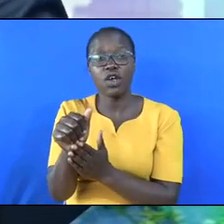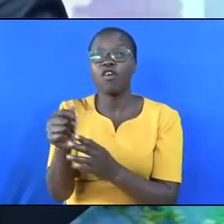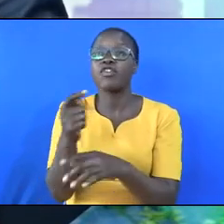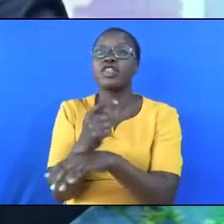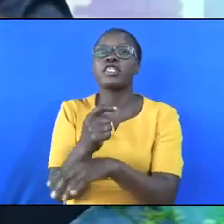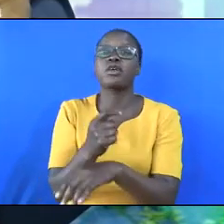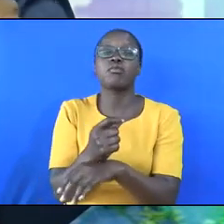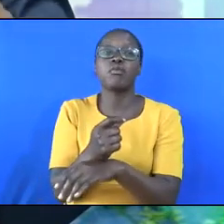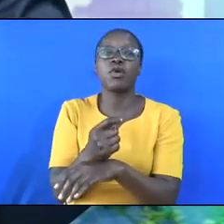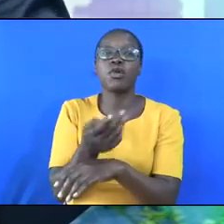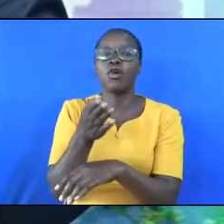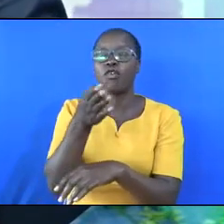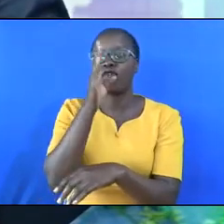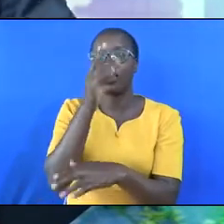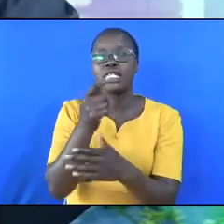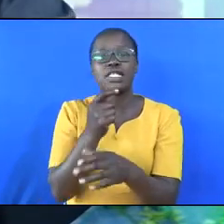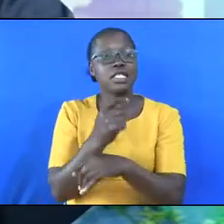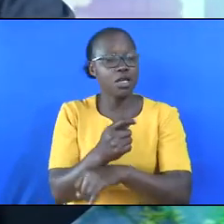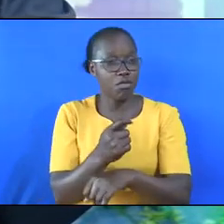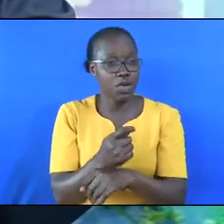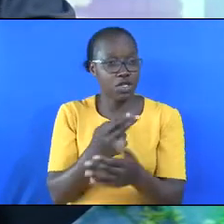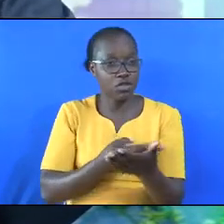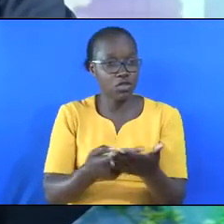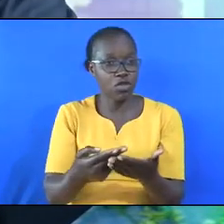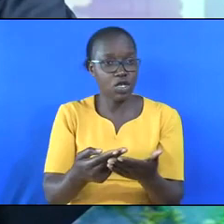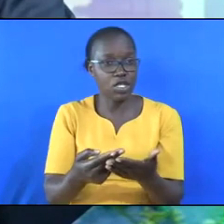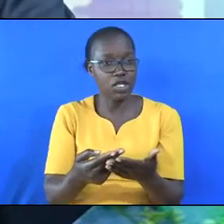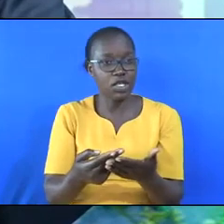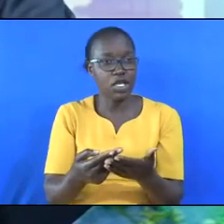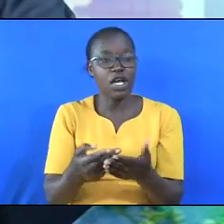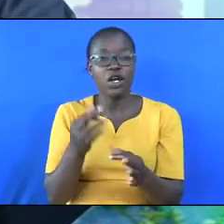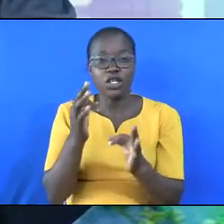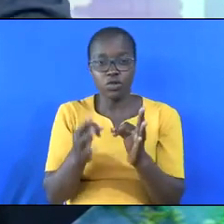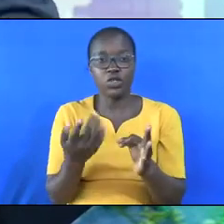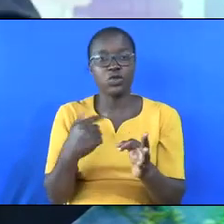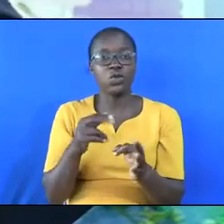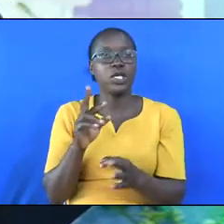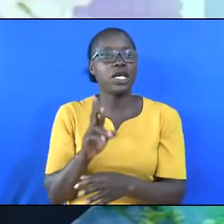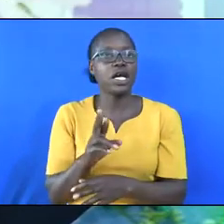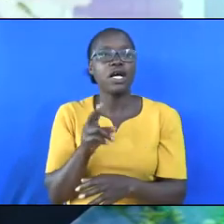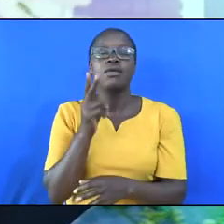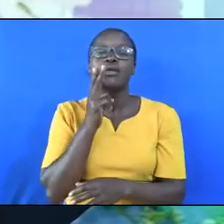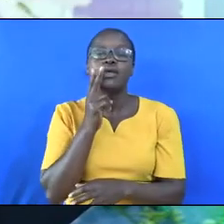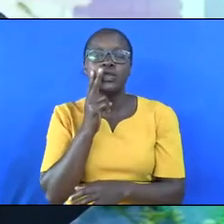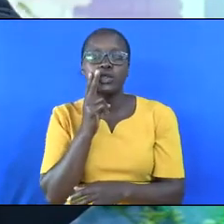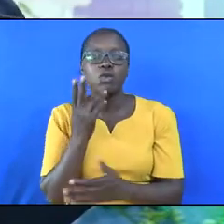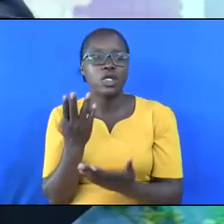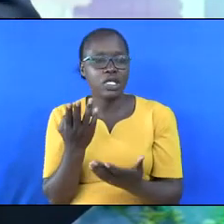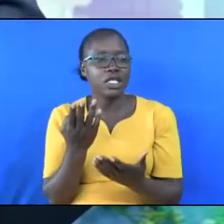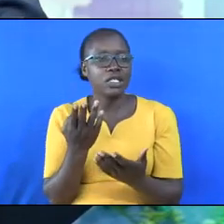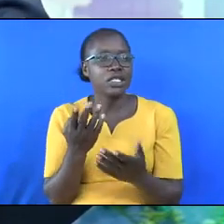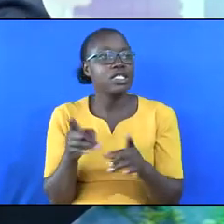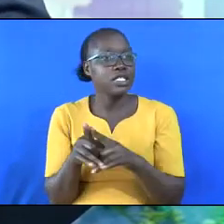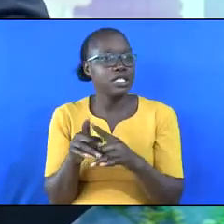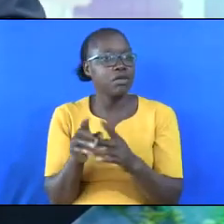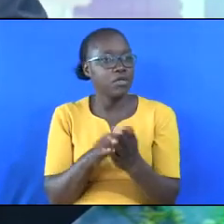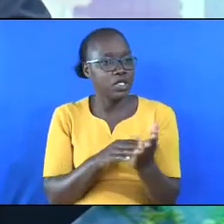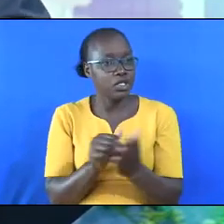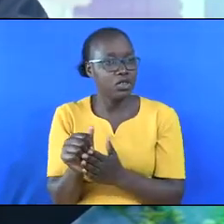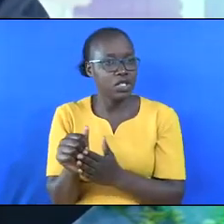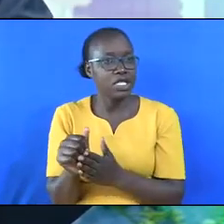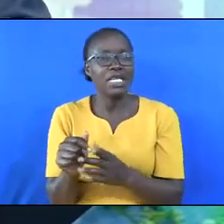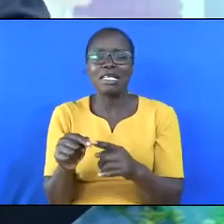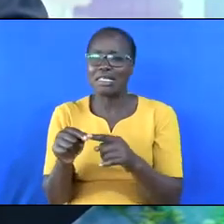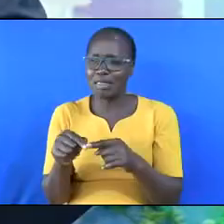God is holy, which temple you are. Smoking defiles the body. It